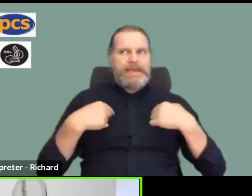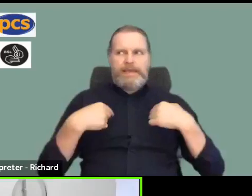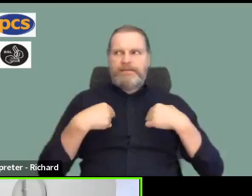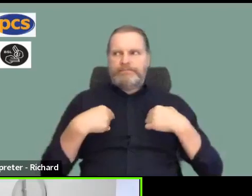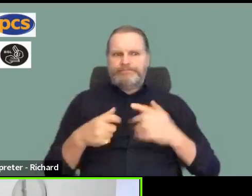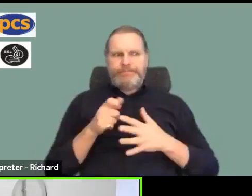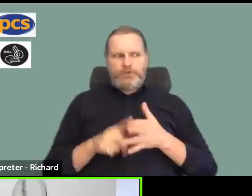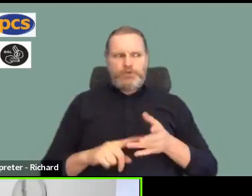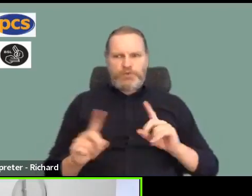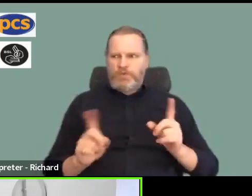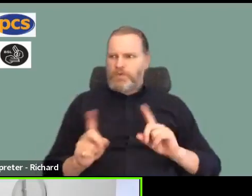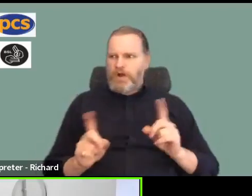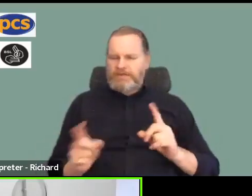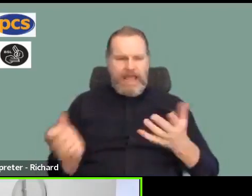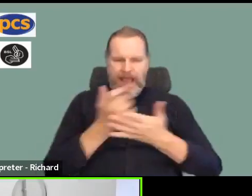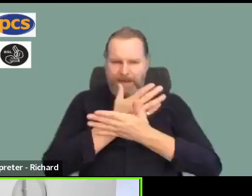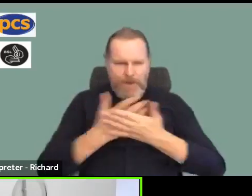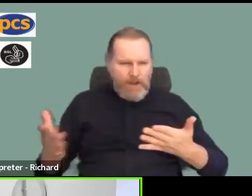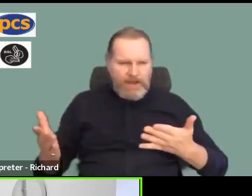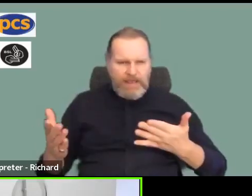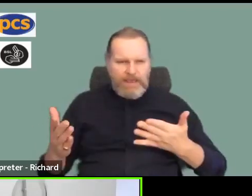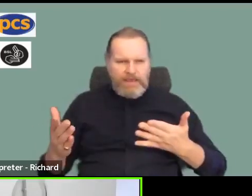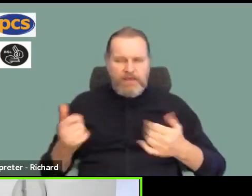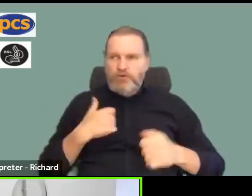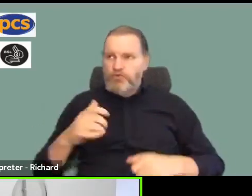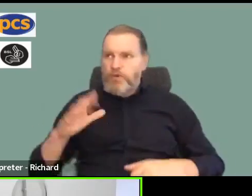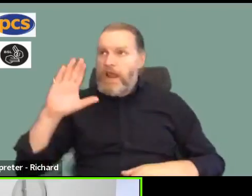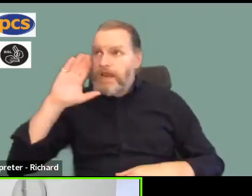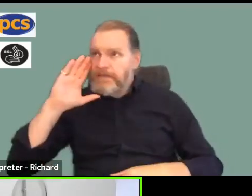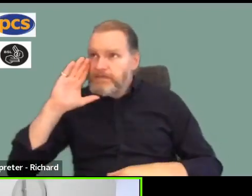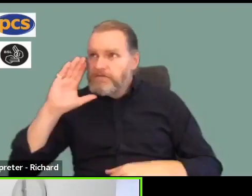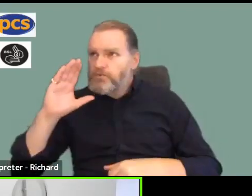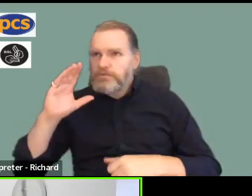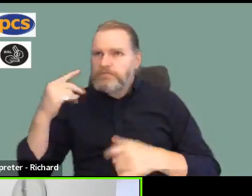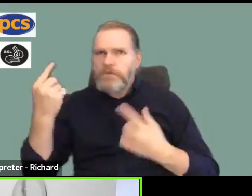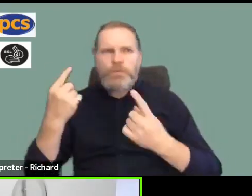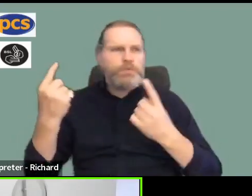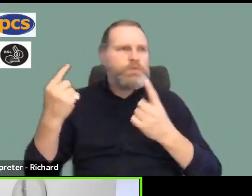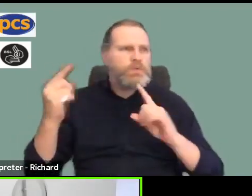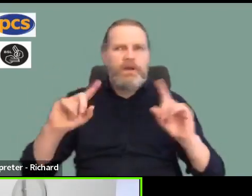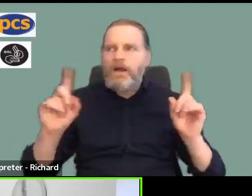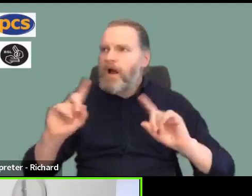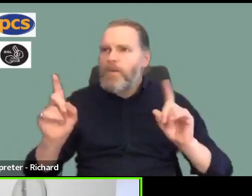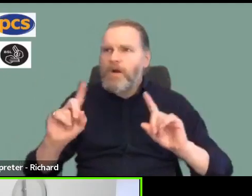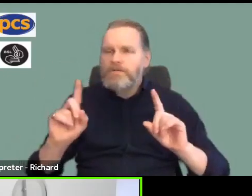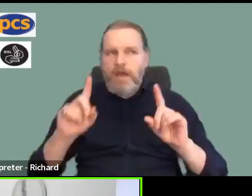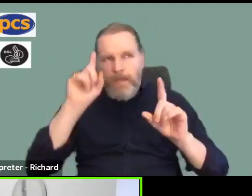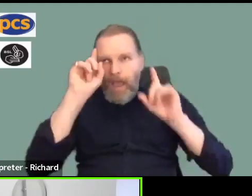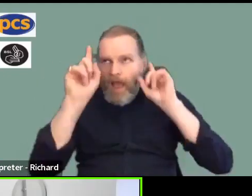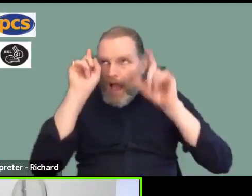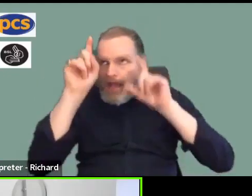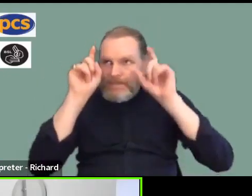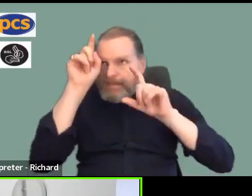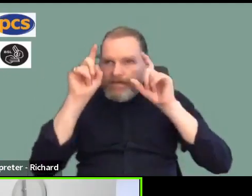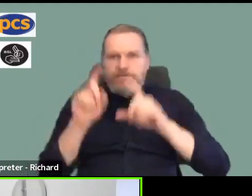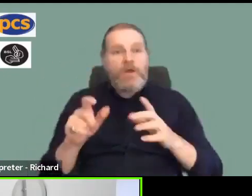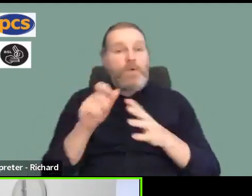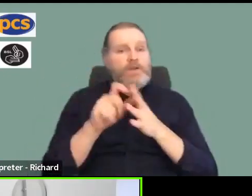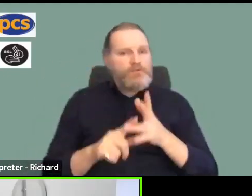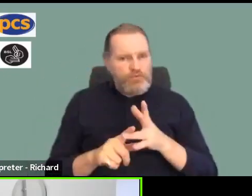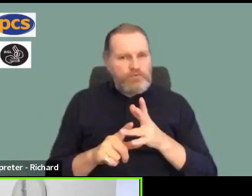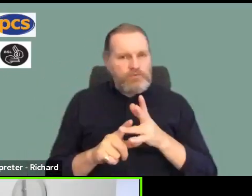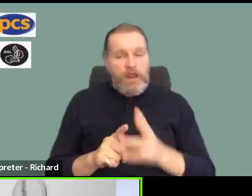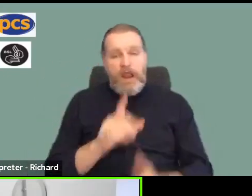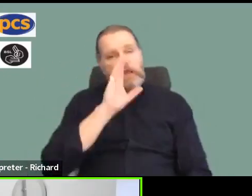I don't I'm not clear whether that's come from a rep or a member, but I think it would be quite good to have some ideas about the practical, quite straightforward